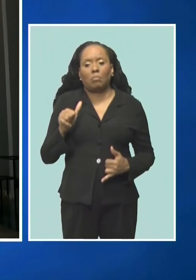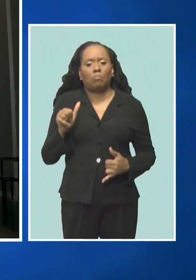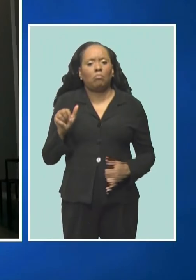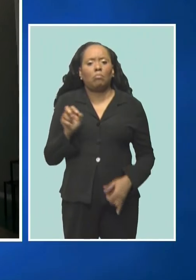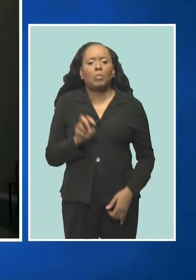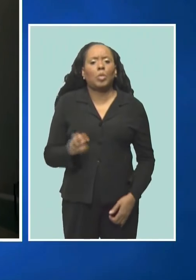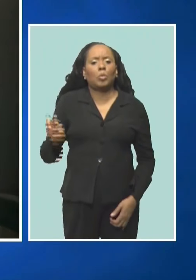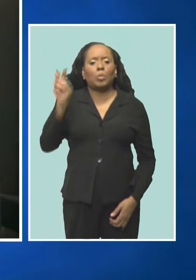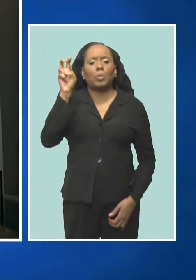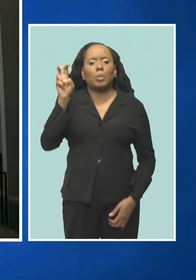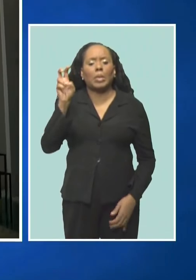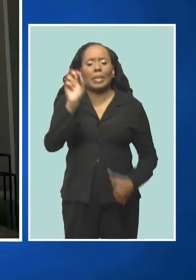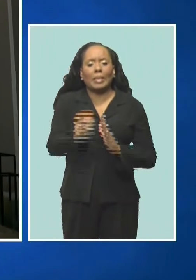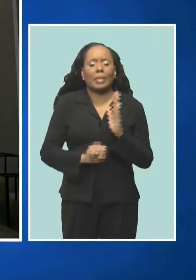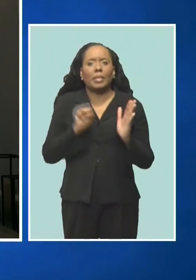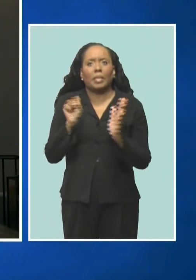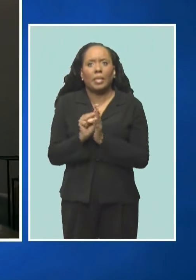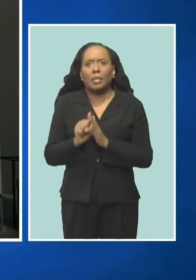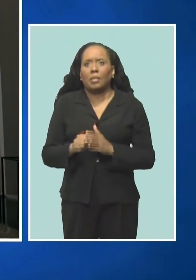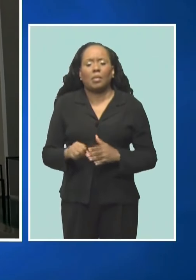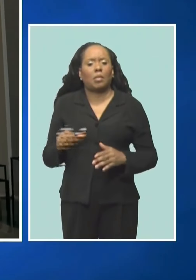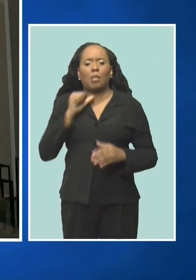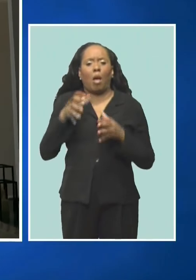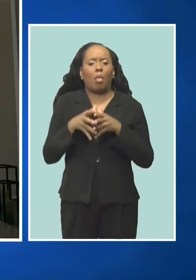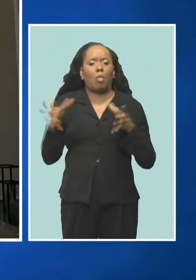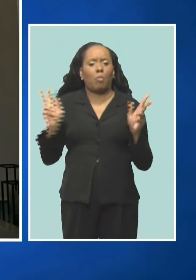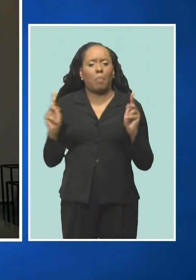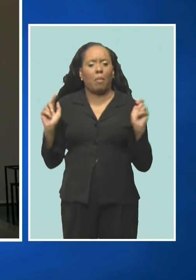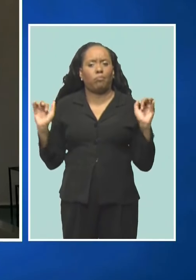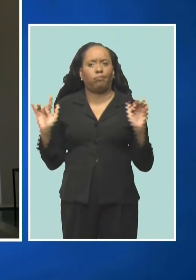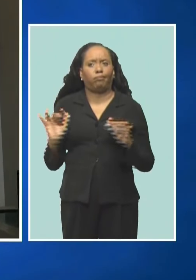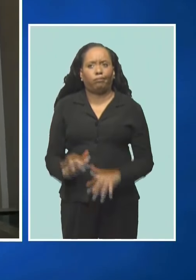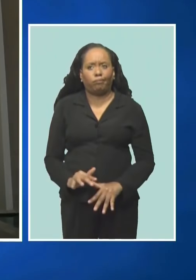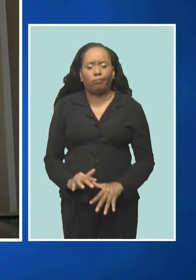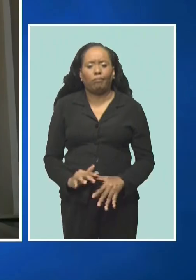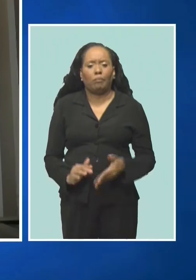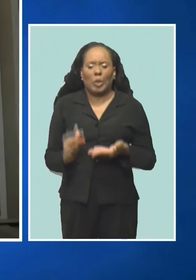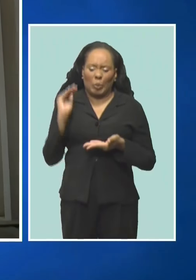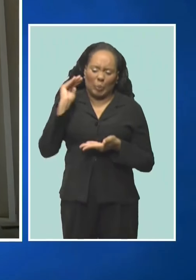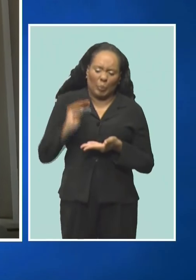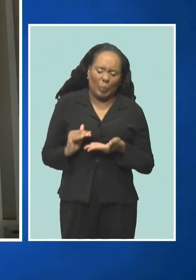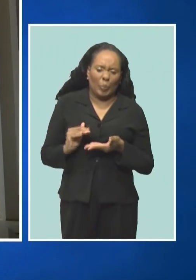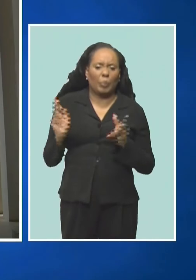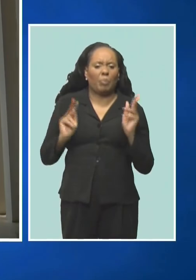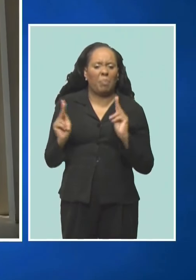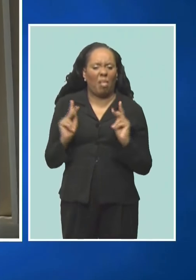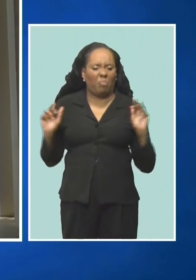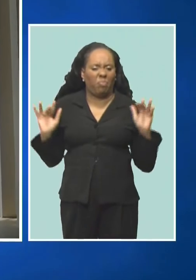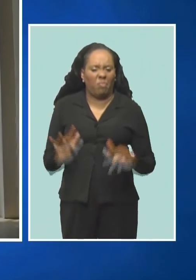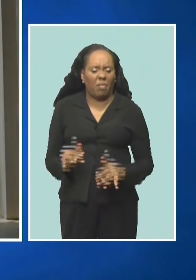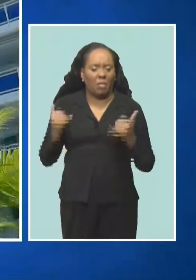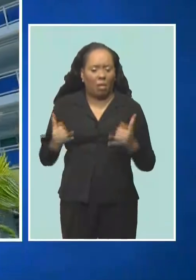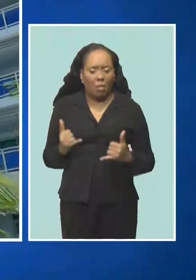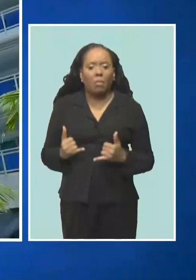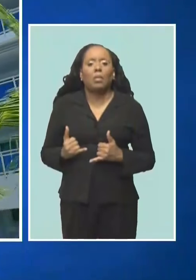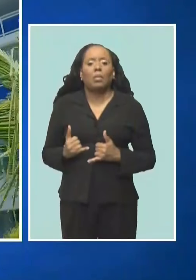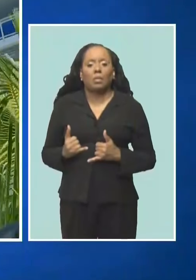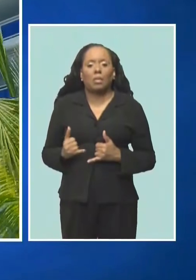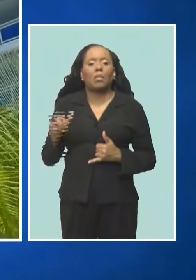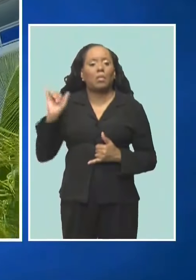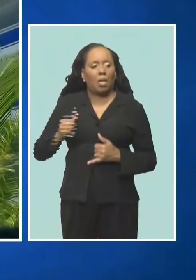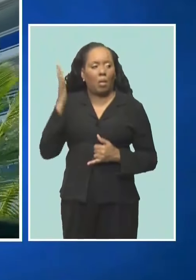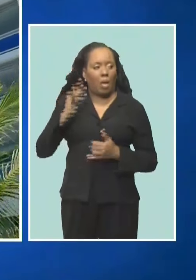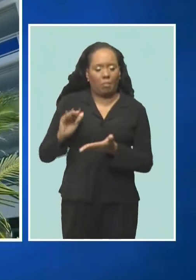the numbers obviously are low, in keeping with what we're seeing right across the board of most of the hotels, and that is the reason then for the